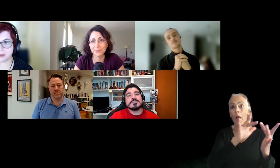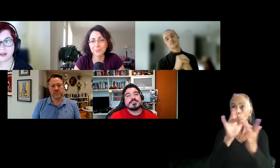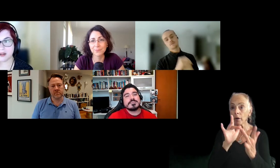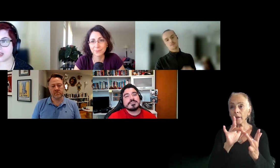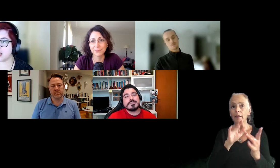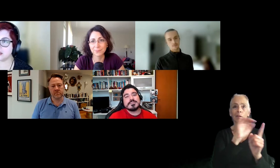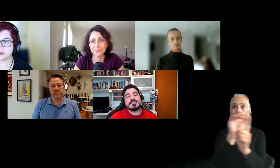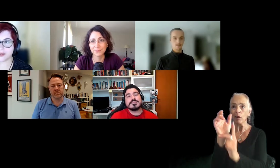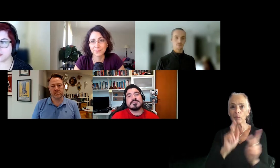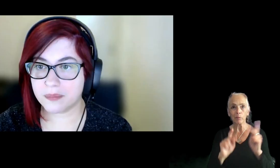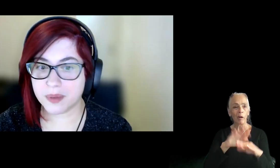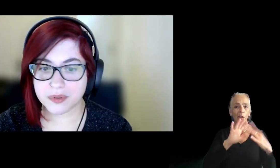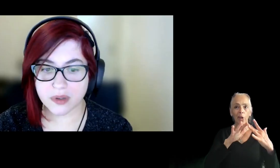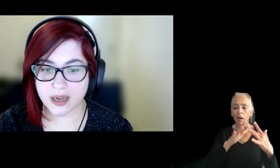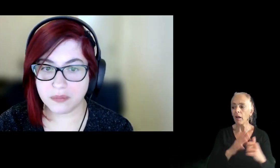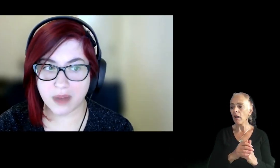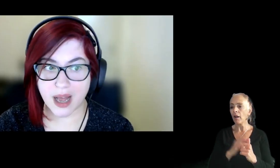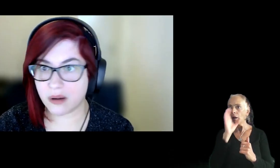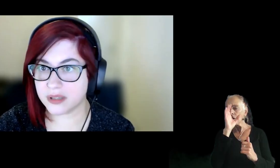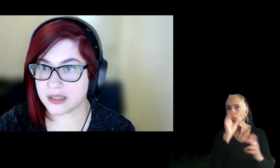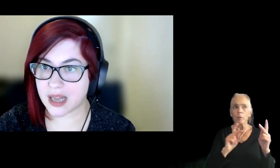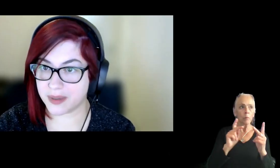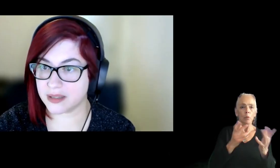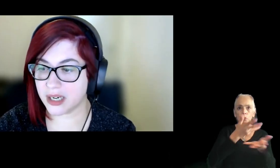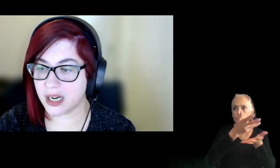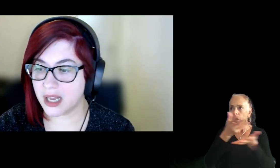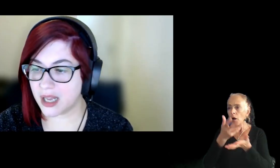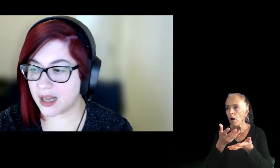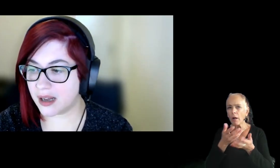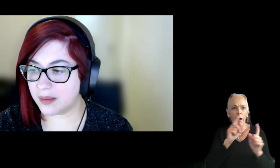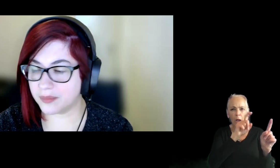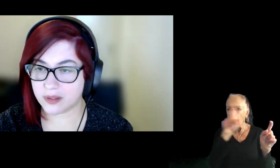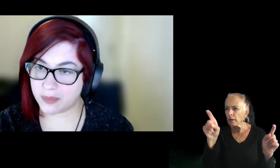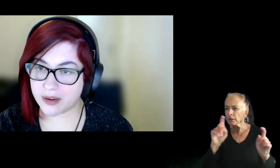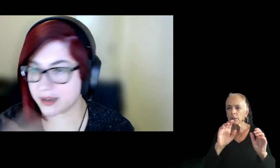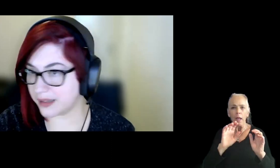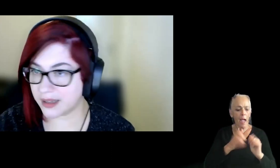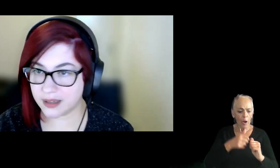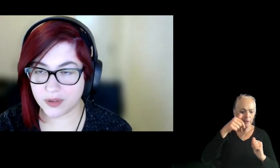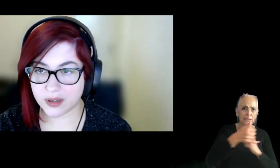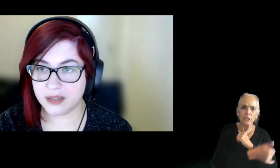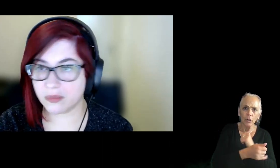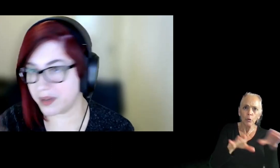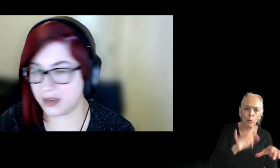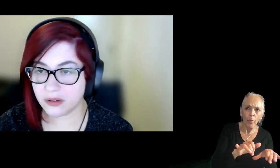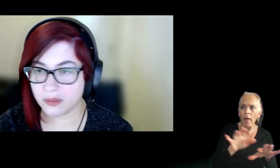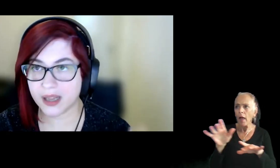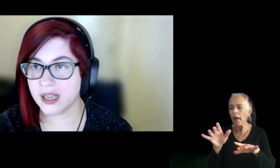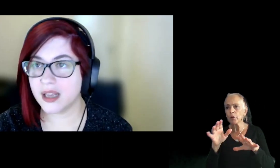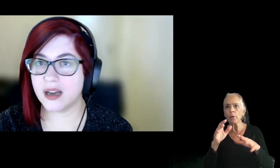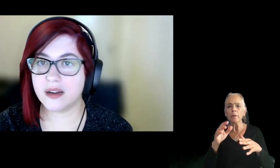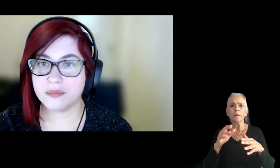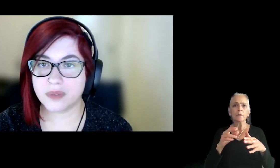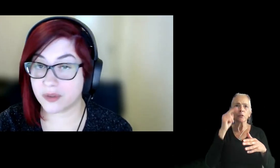bugging people online, to find people to talk and how this happens here, um, North America. And then if you're in Europe in Europe,